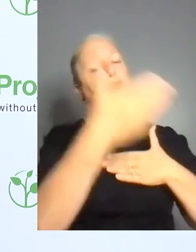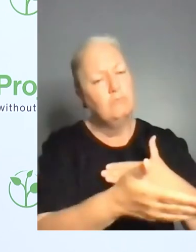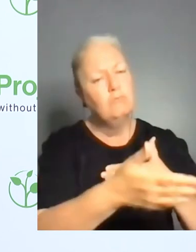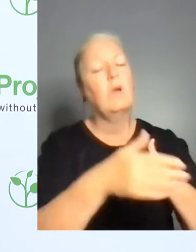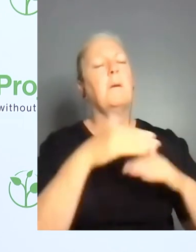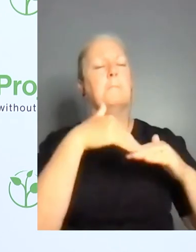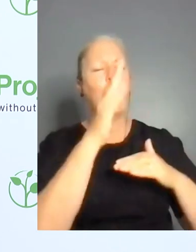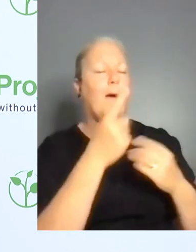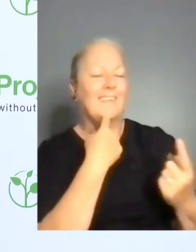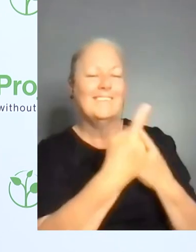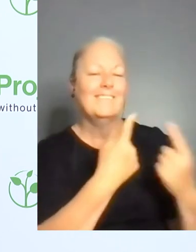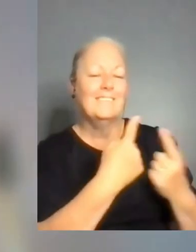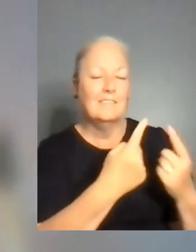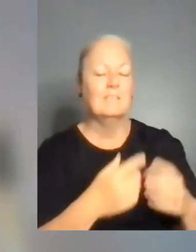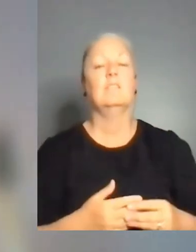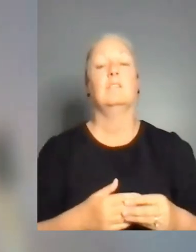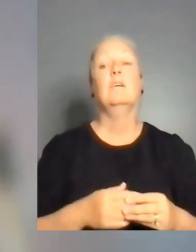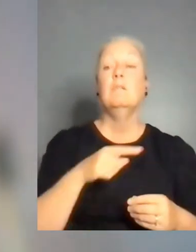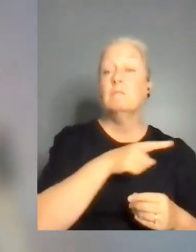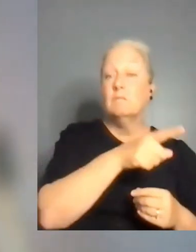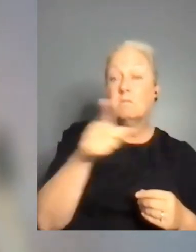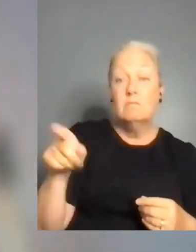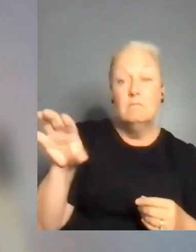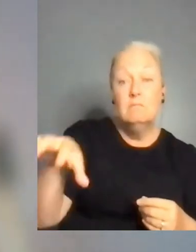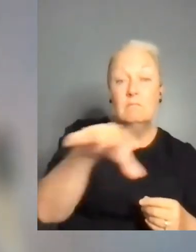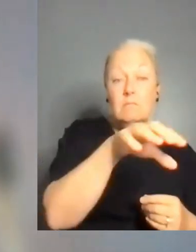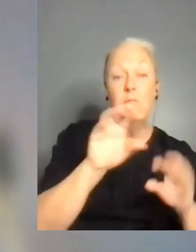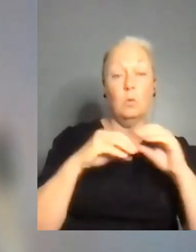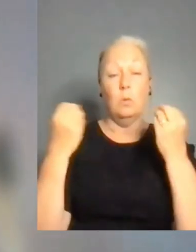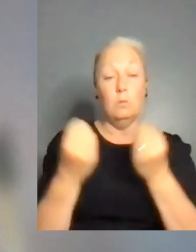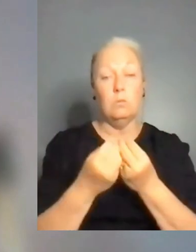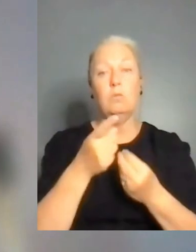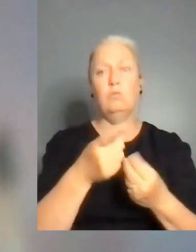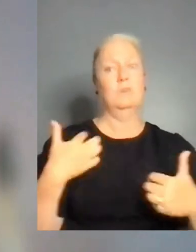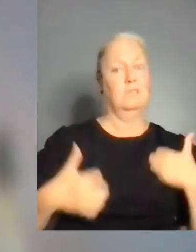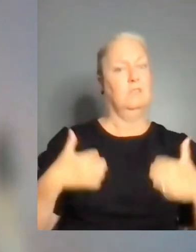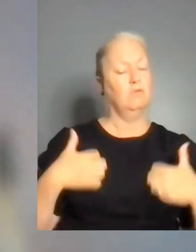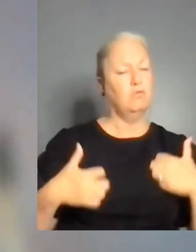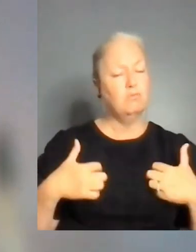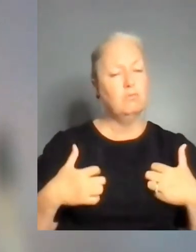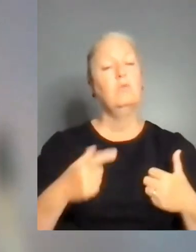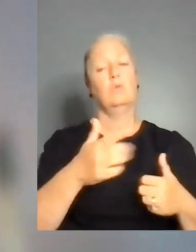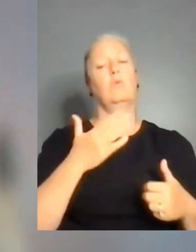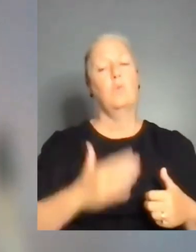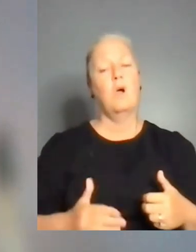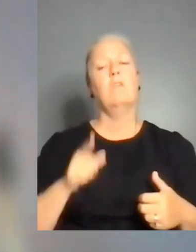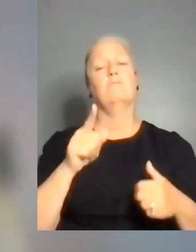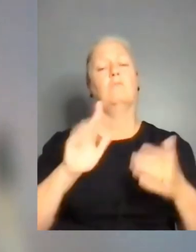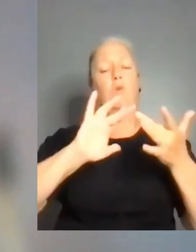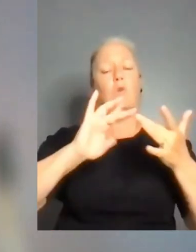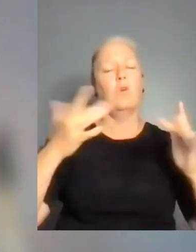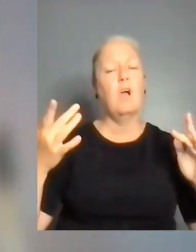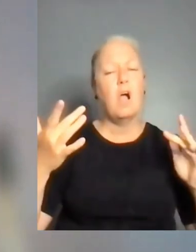organization that's interested now in the solution and building an online community in their country is welcome to